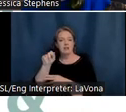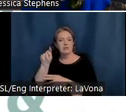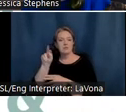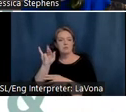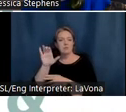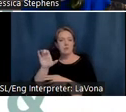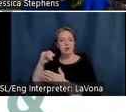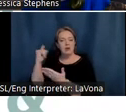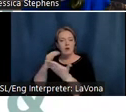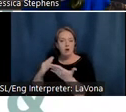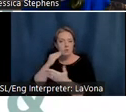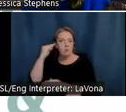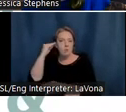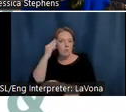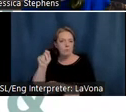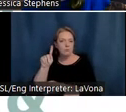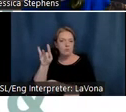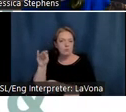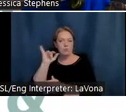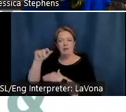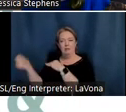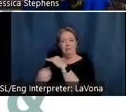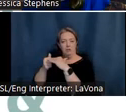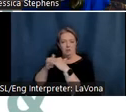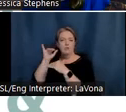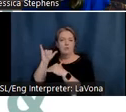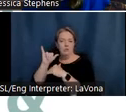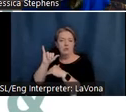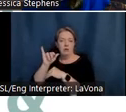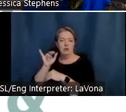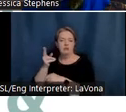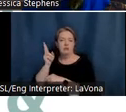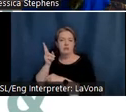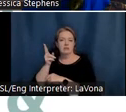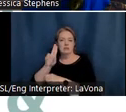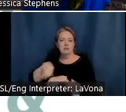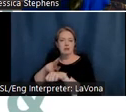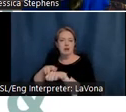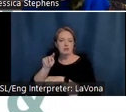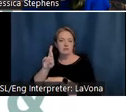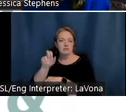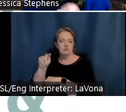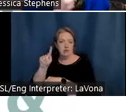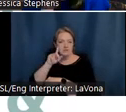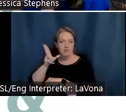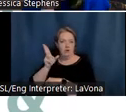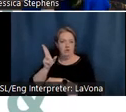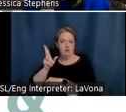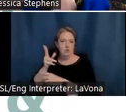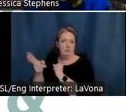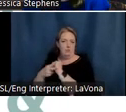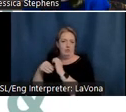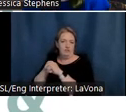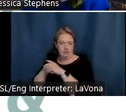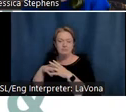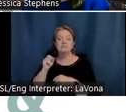across 25 states, all of which were the former homes and working studios of American Fortis, HAWS is dedicated to preserving the nation's legacy of